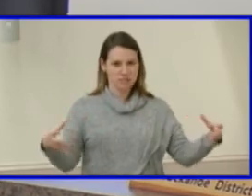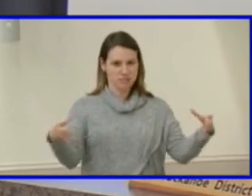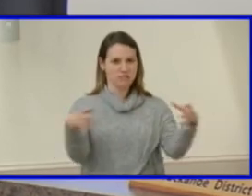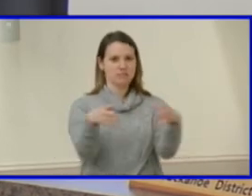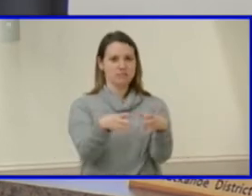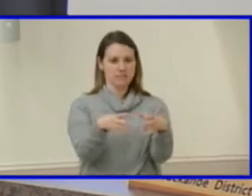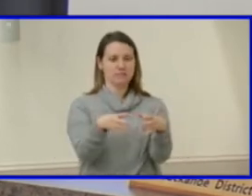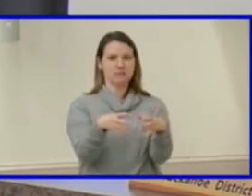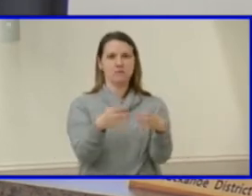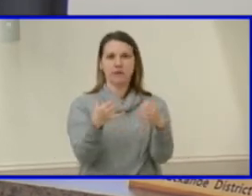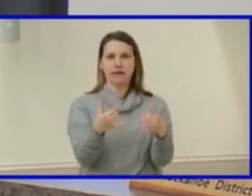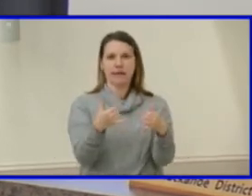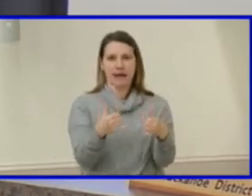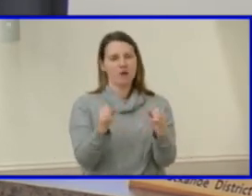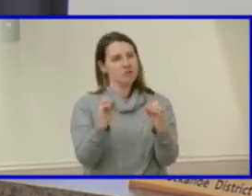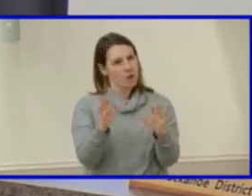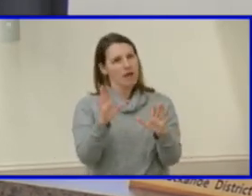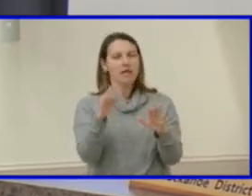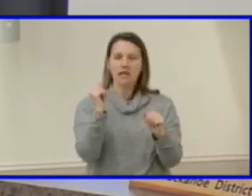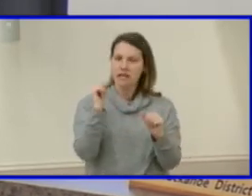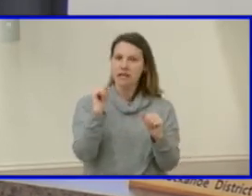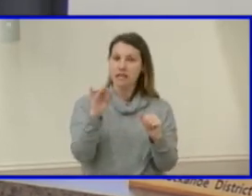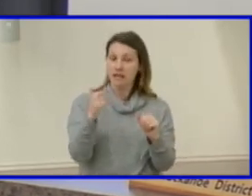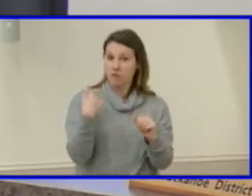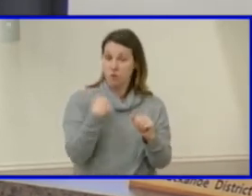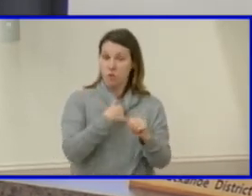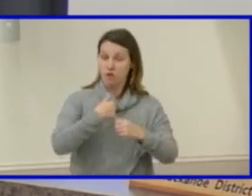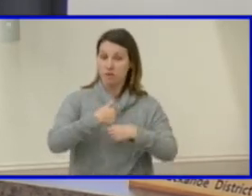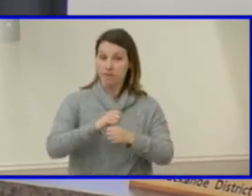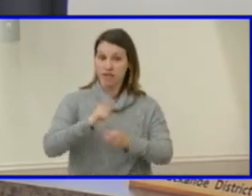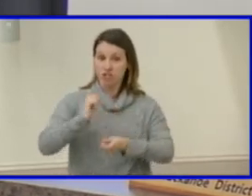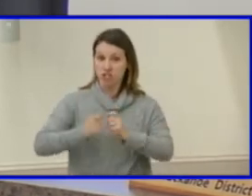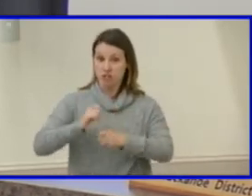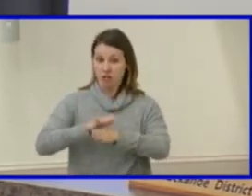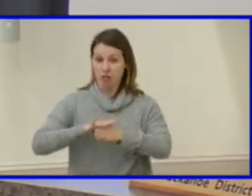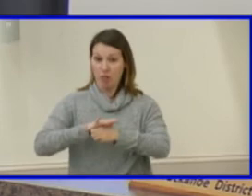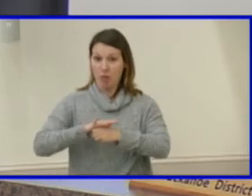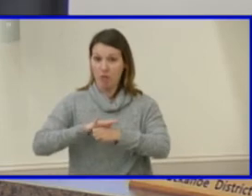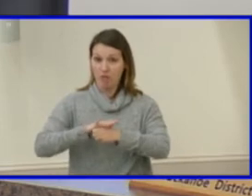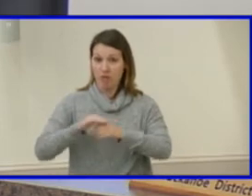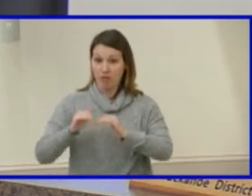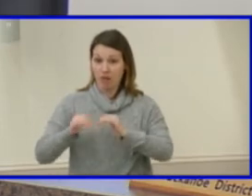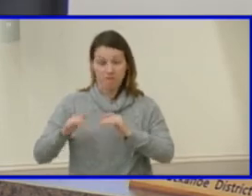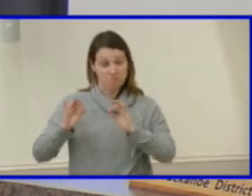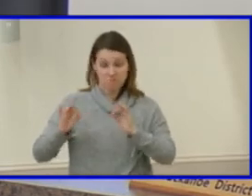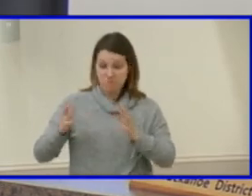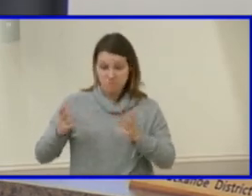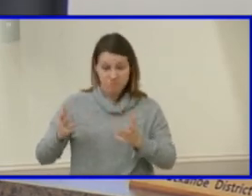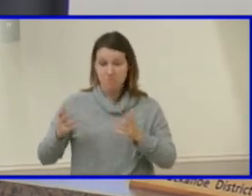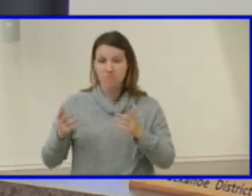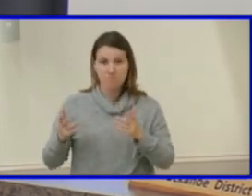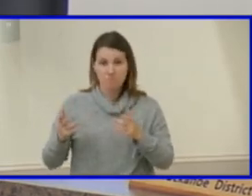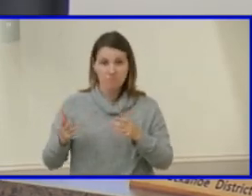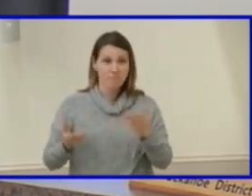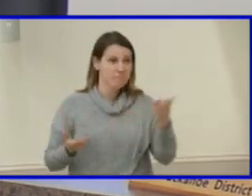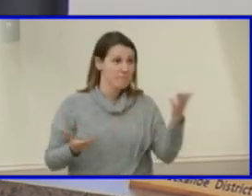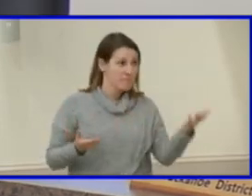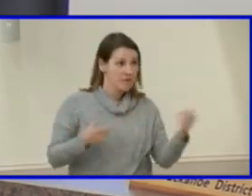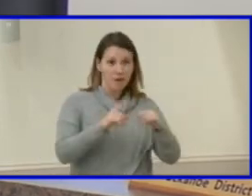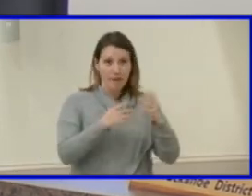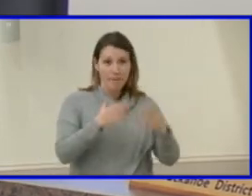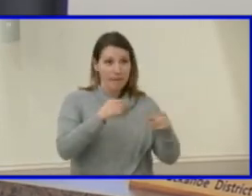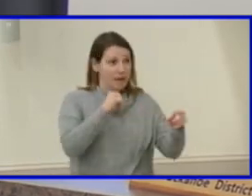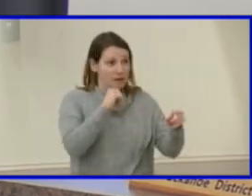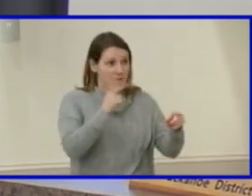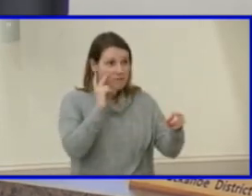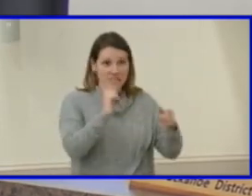solely making some of these changes at the local level, but there weren't necessarily some changes made at the Maggie Walker level, we might not